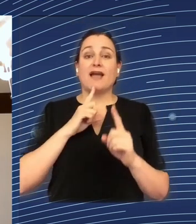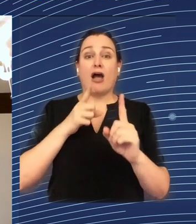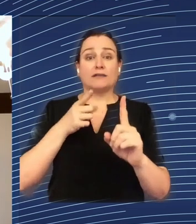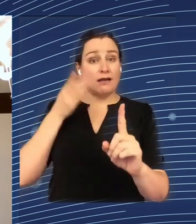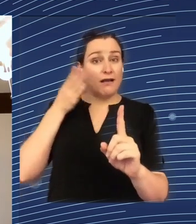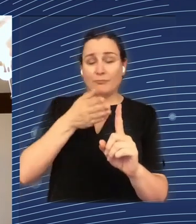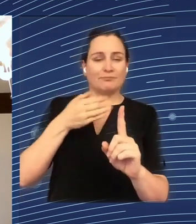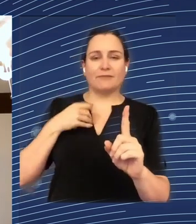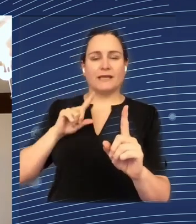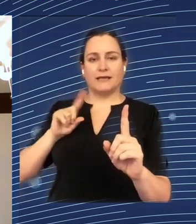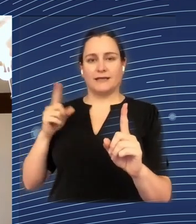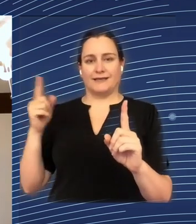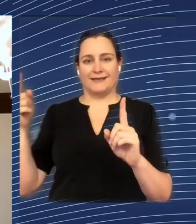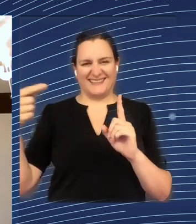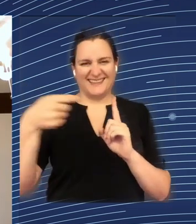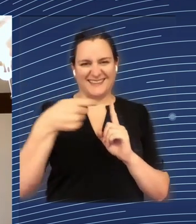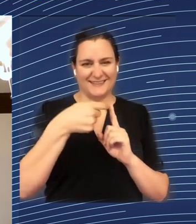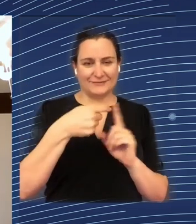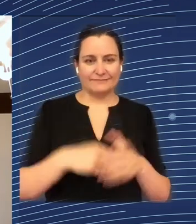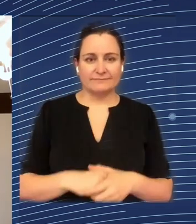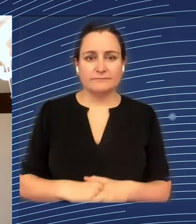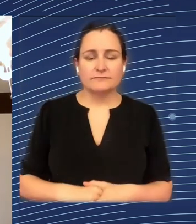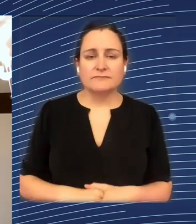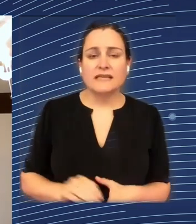to answer... Martin. Can we do something about the sound?